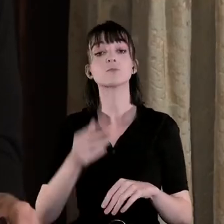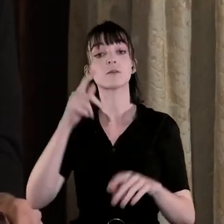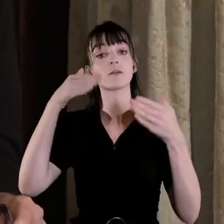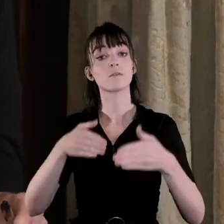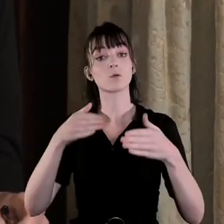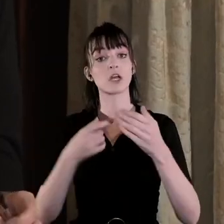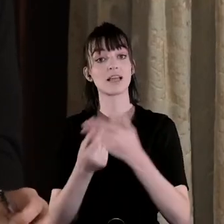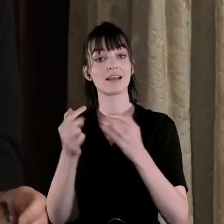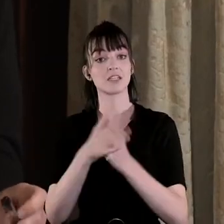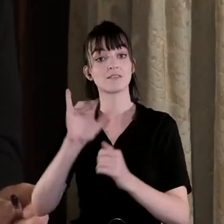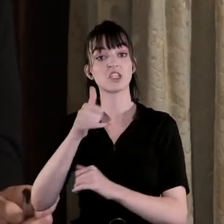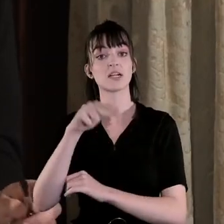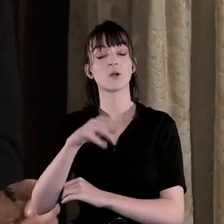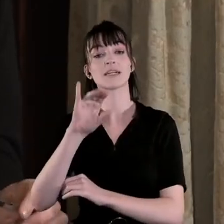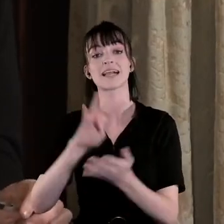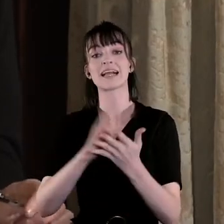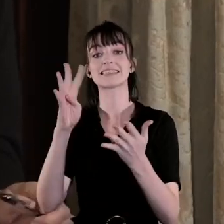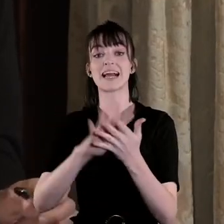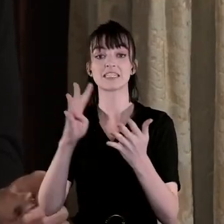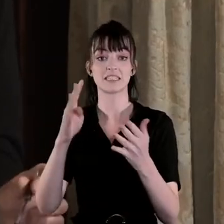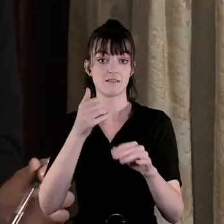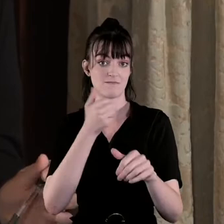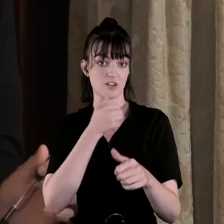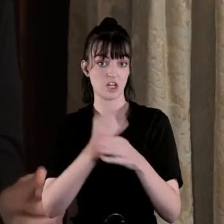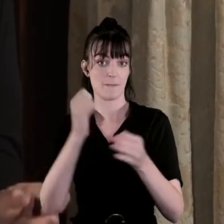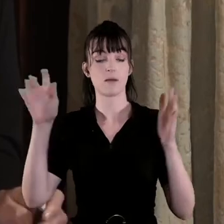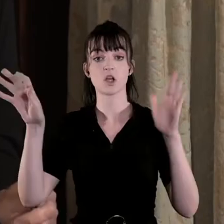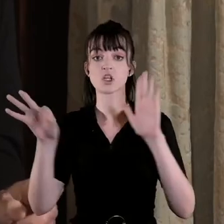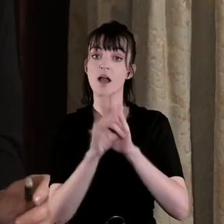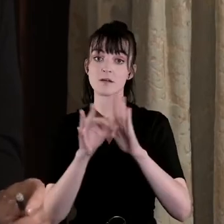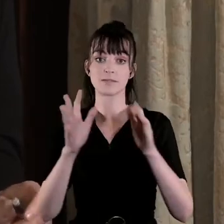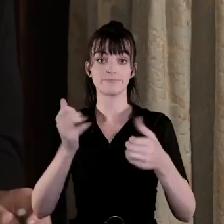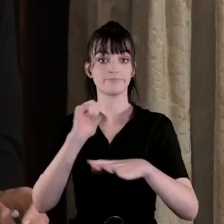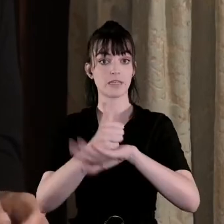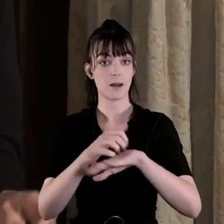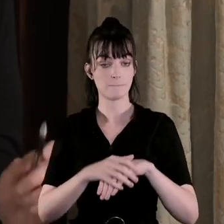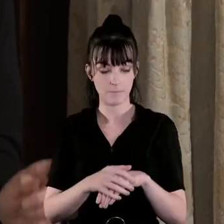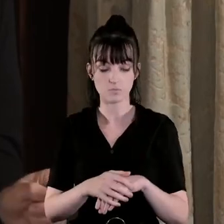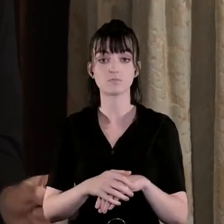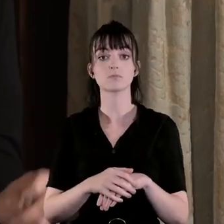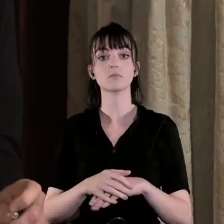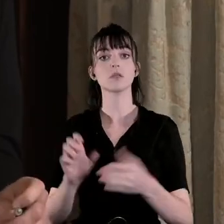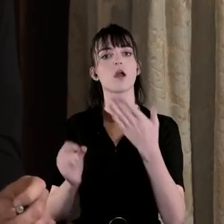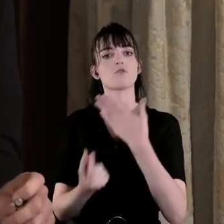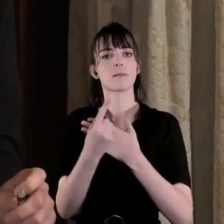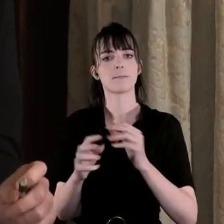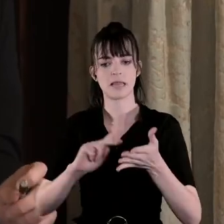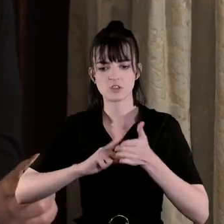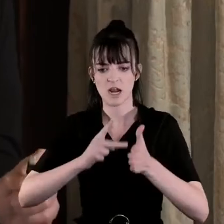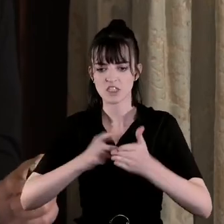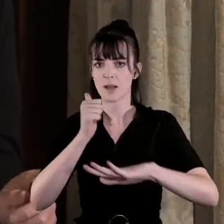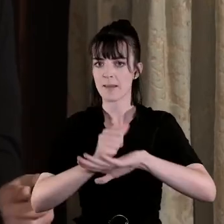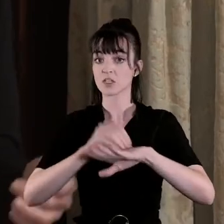1919 when Doyle Aaron was established the extent to which Republican strategy was based on political rather than armed